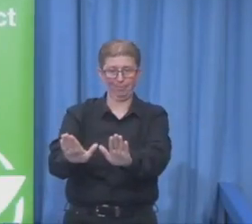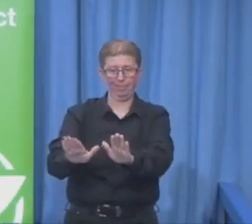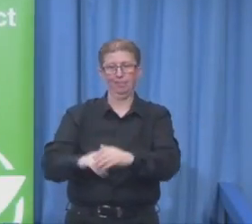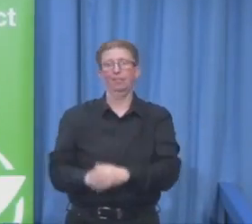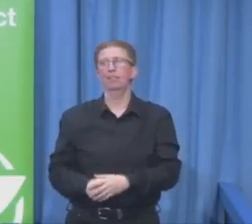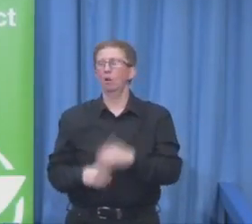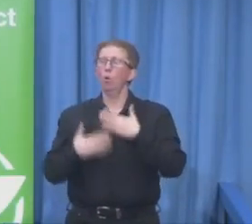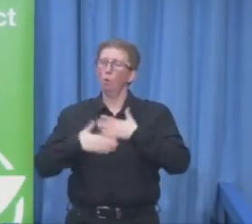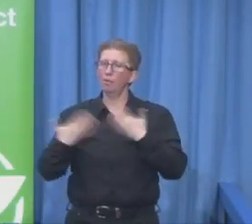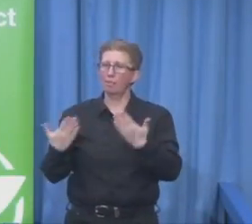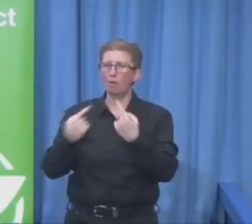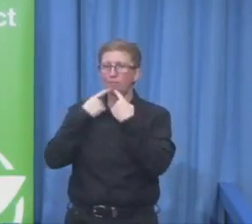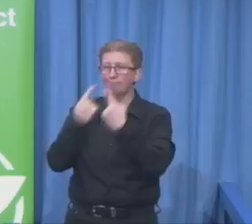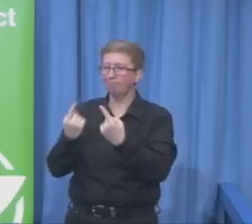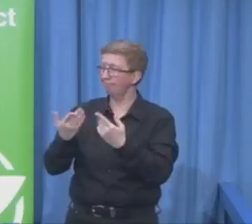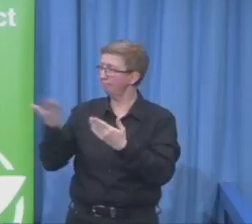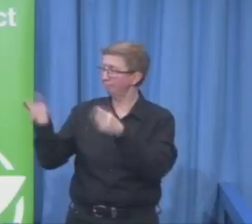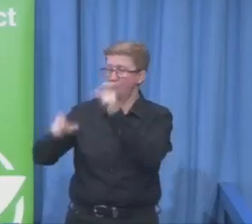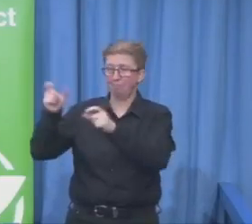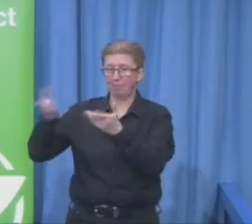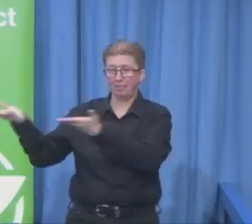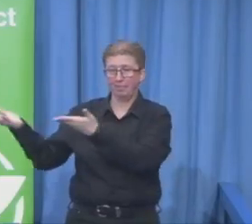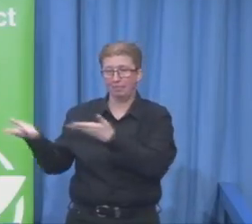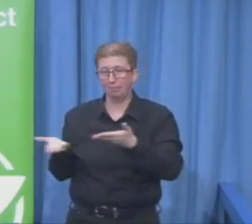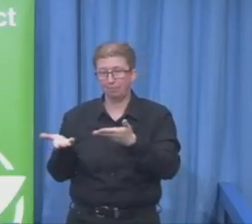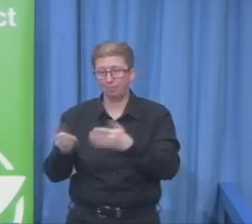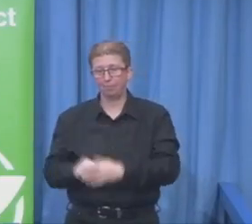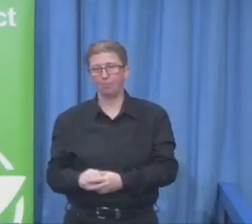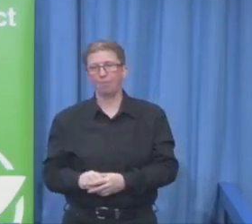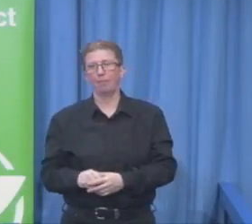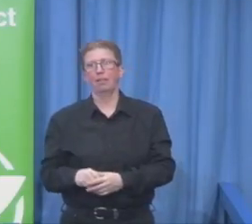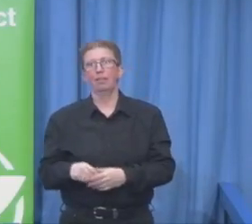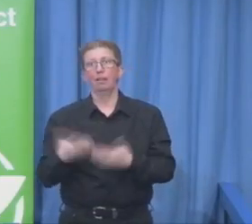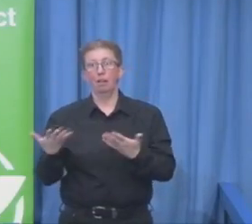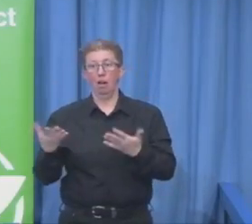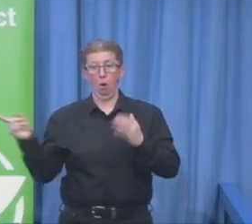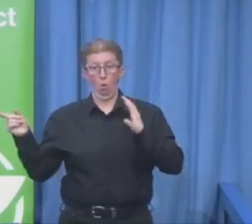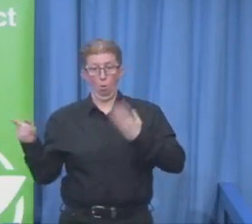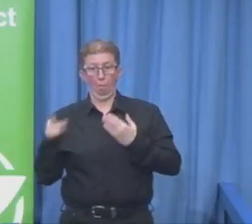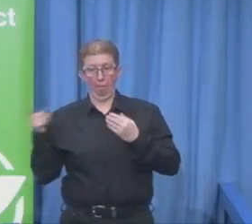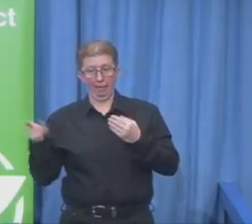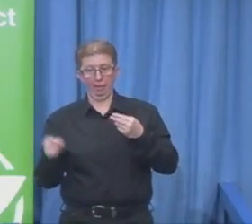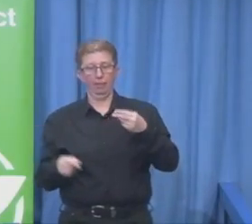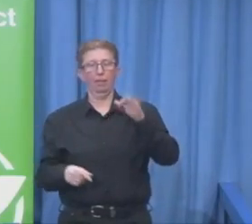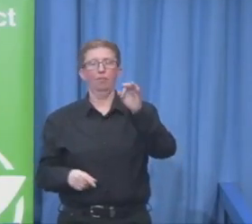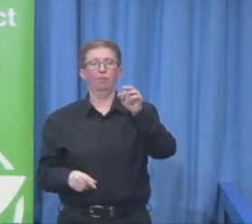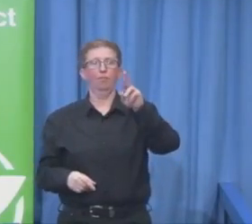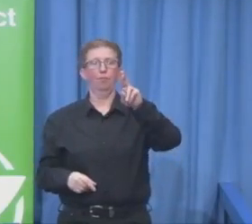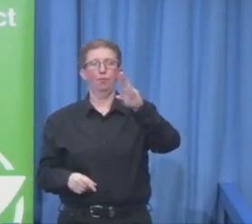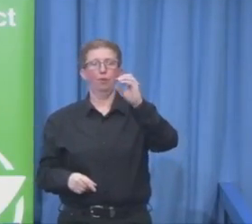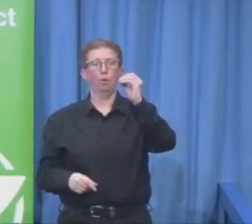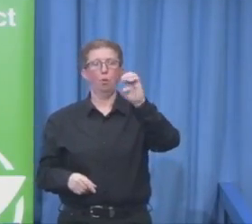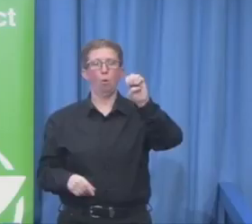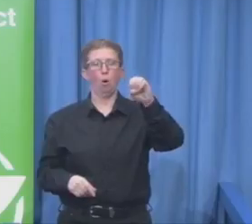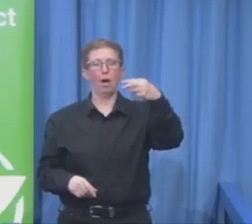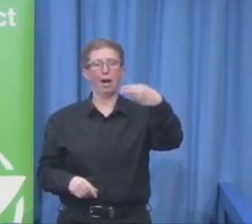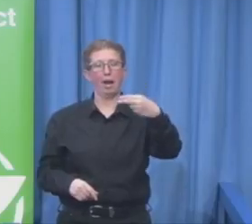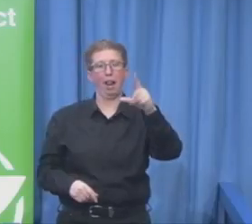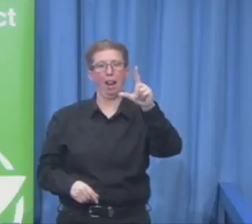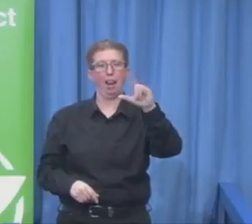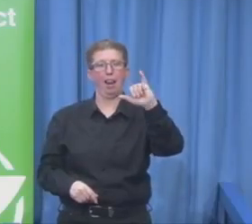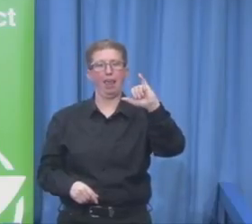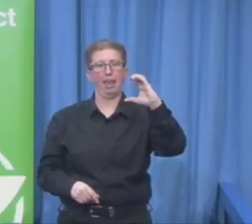Valberger Frölich from A Tempo here in Austria. And then Jermaine Weber